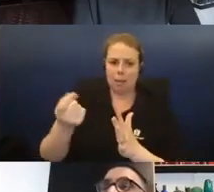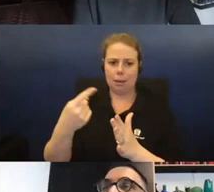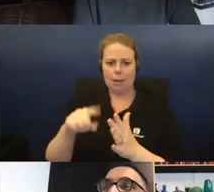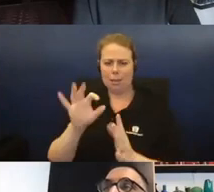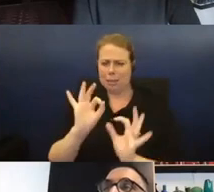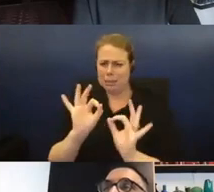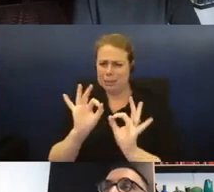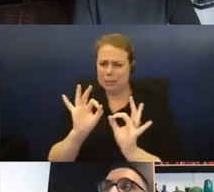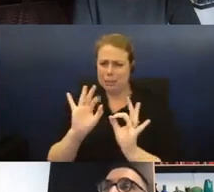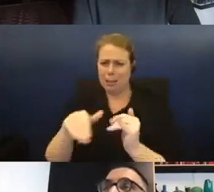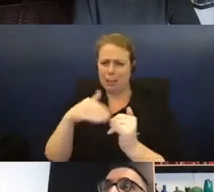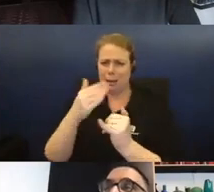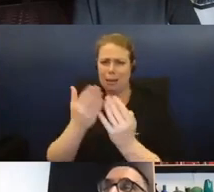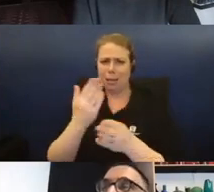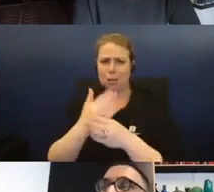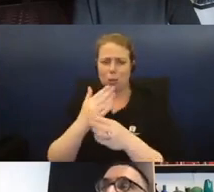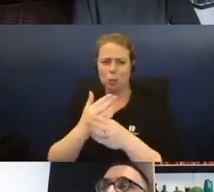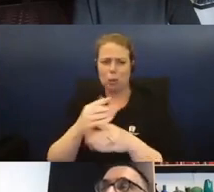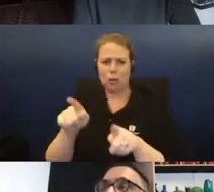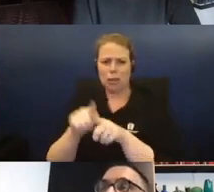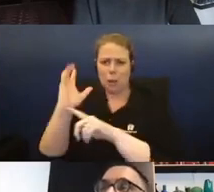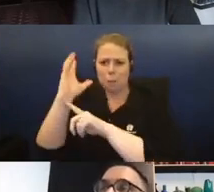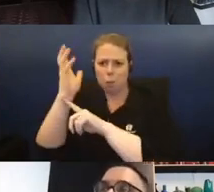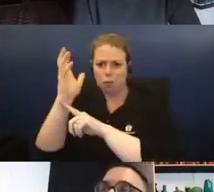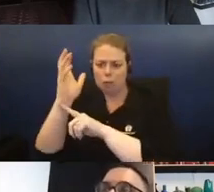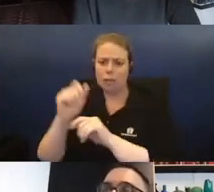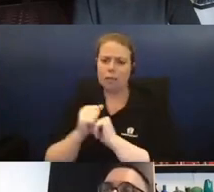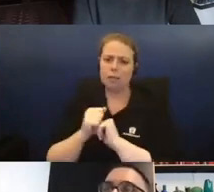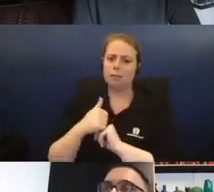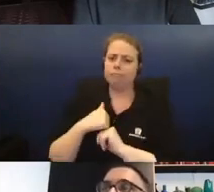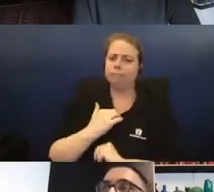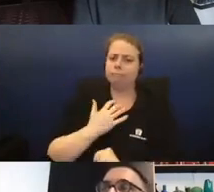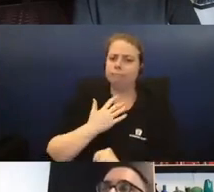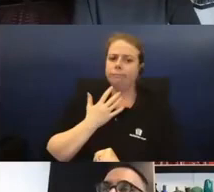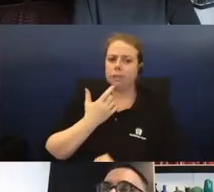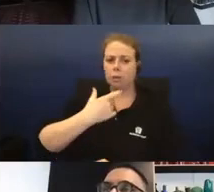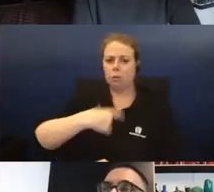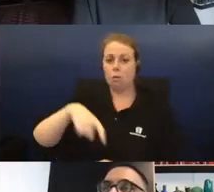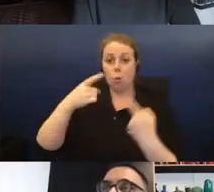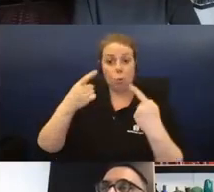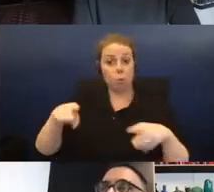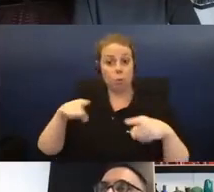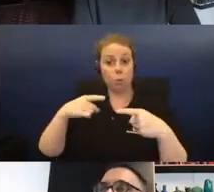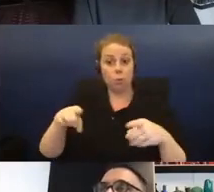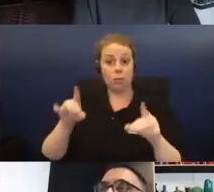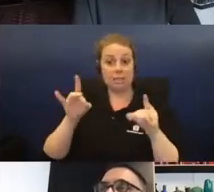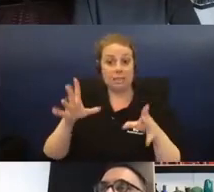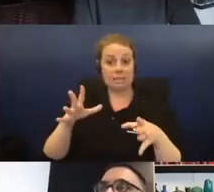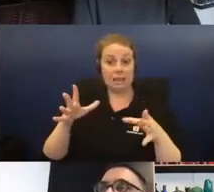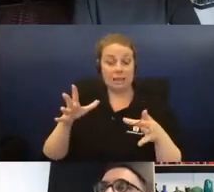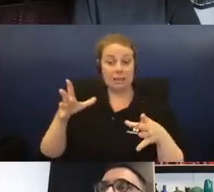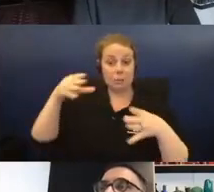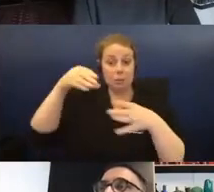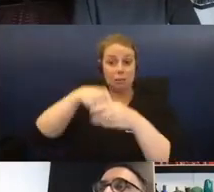the last work is quite cinematic. I'm interested in the role music has begun to play in the